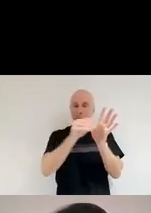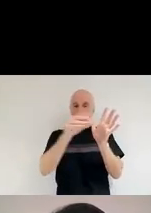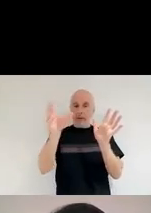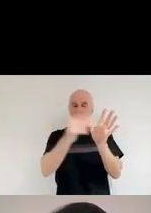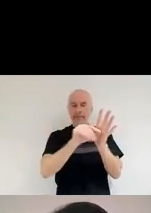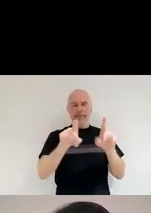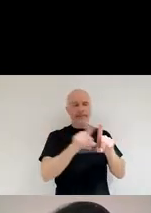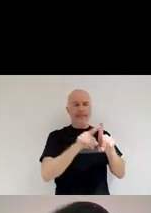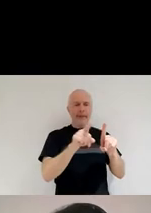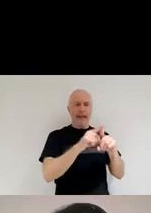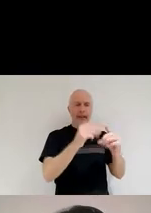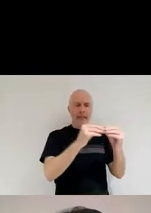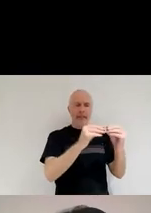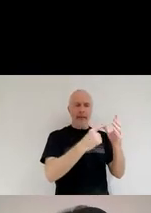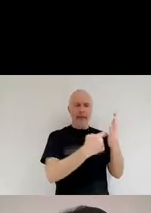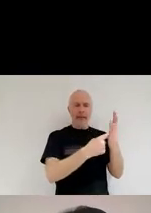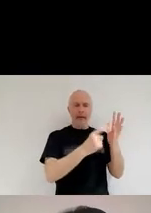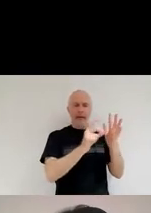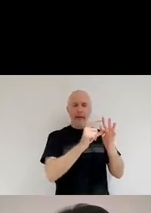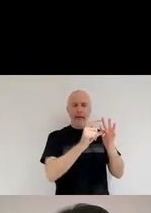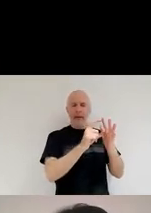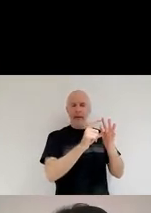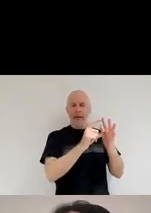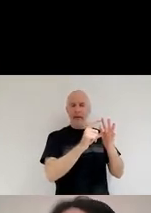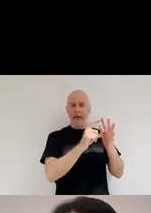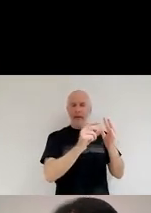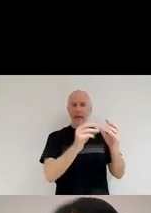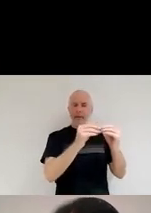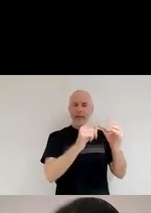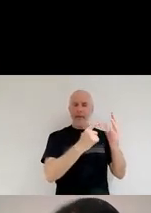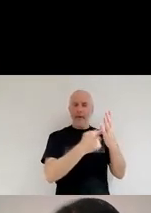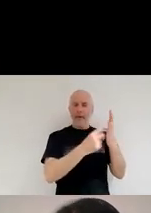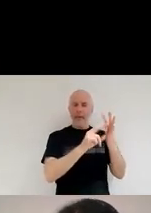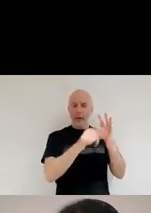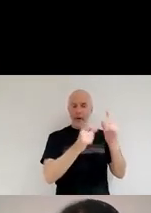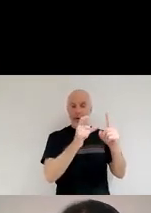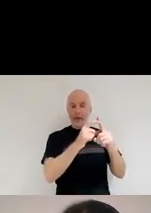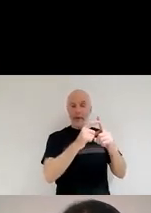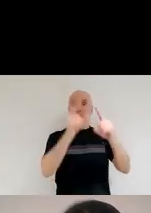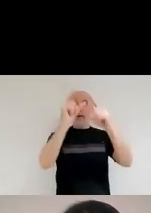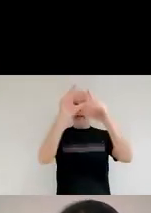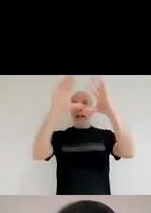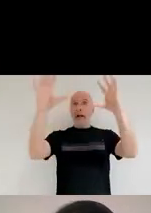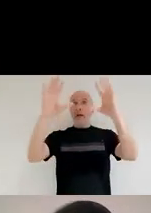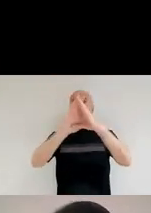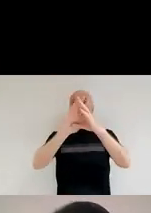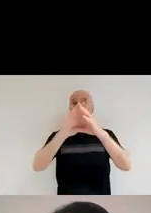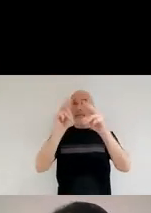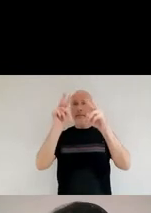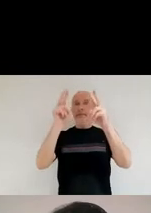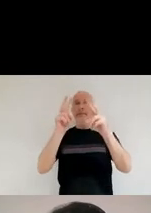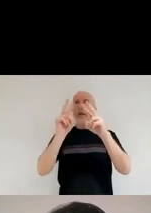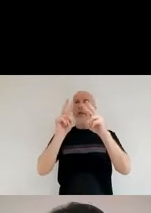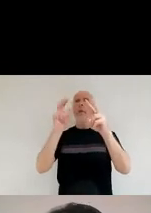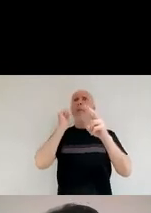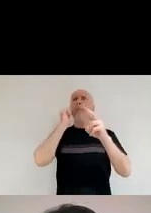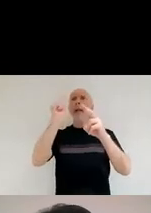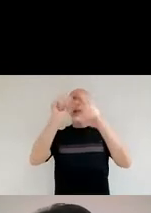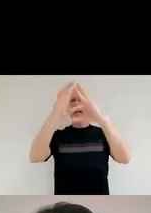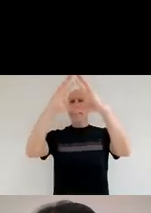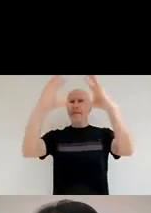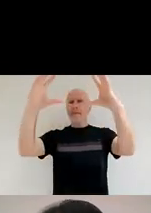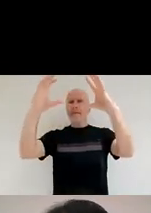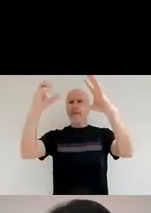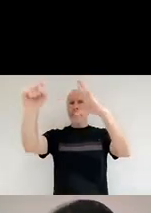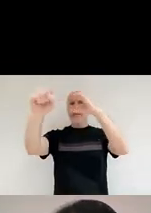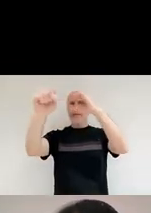the talk, all the visible light light could get blocked by, all the visible light got